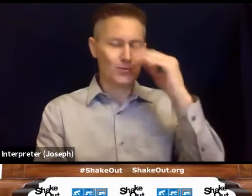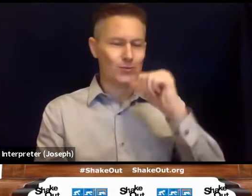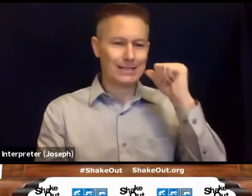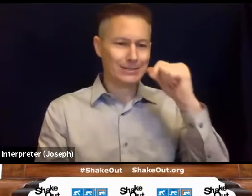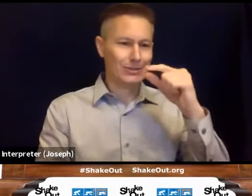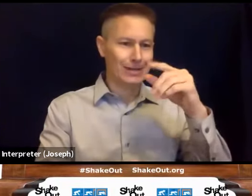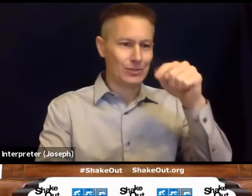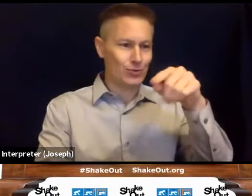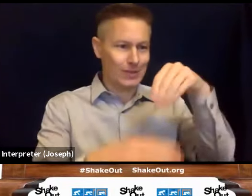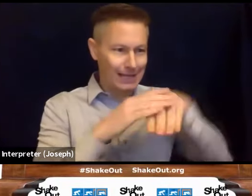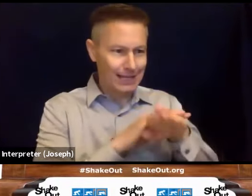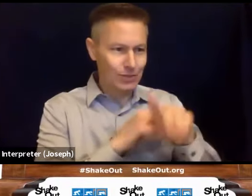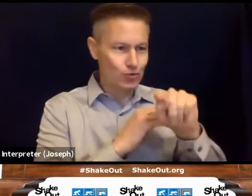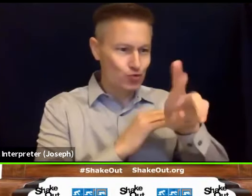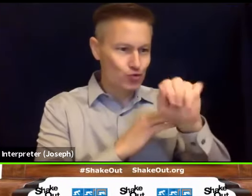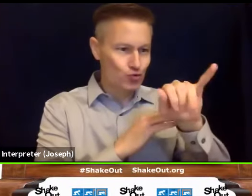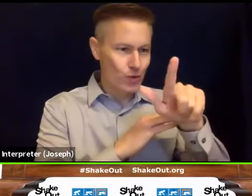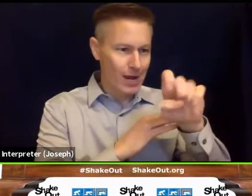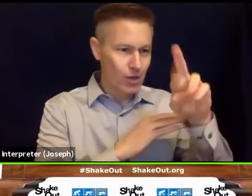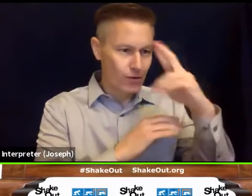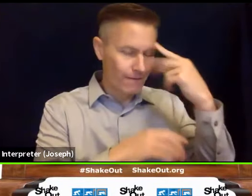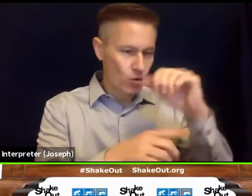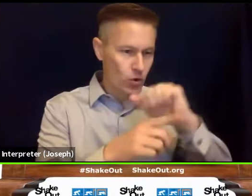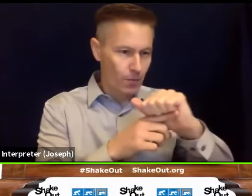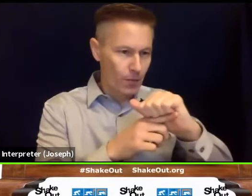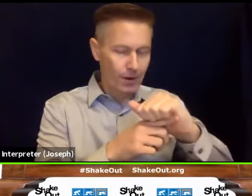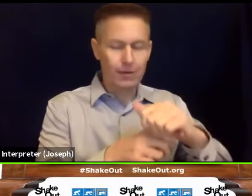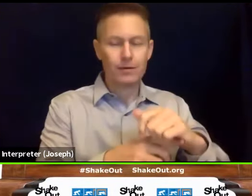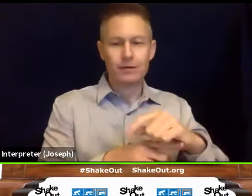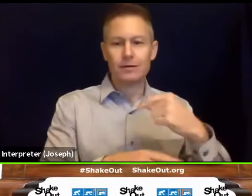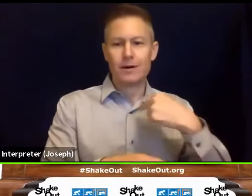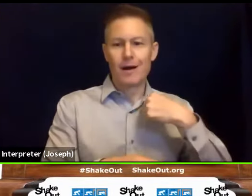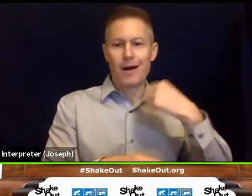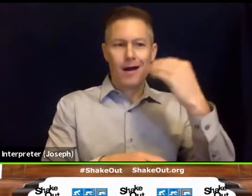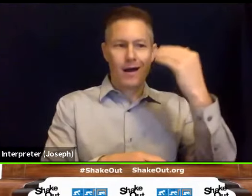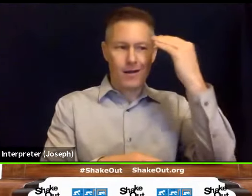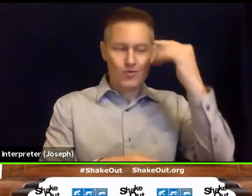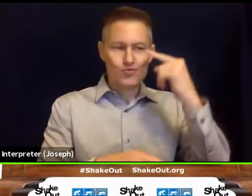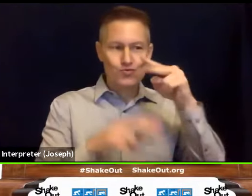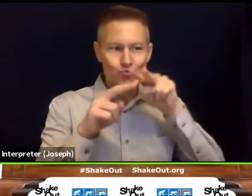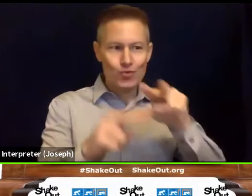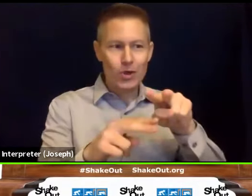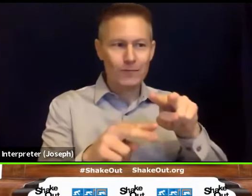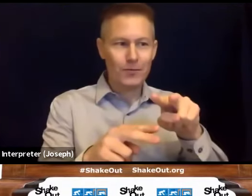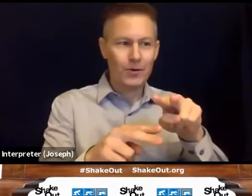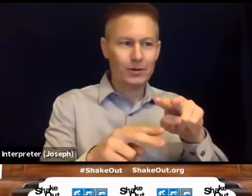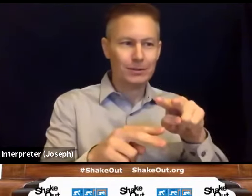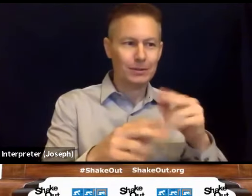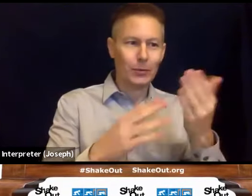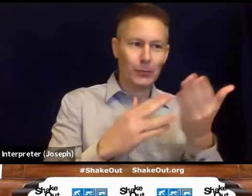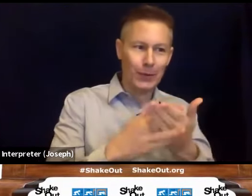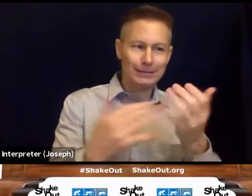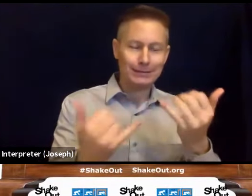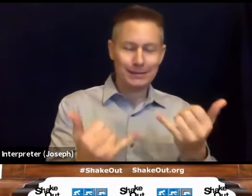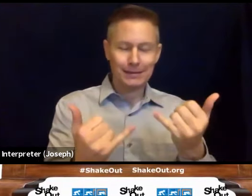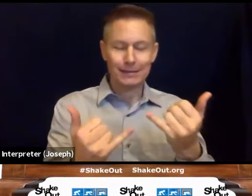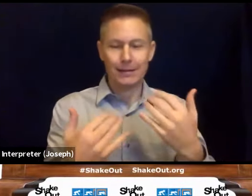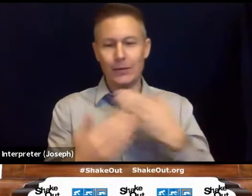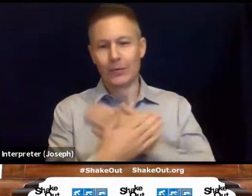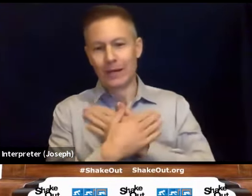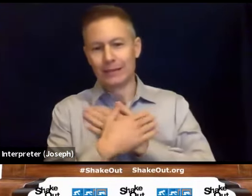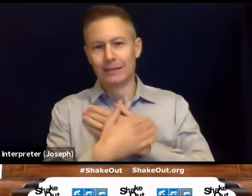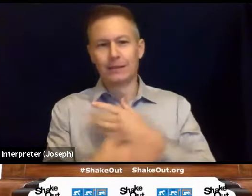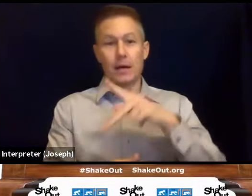of appearances with media and others. And we know that you are looking forward to a break today as well. Pamela, what about you?